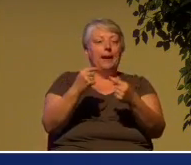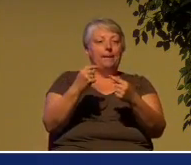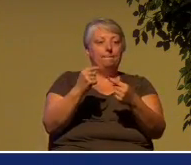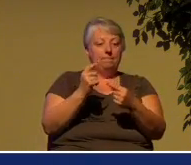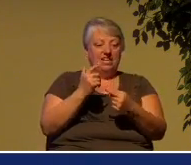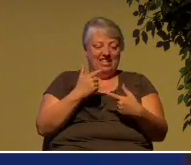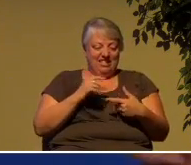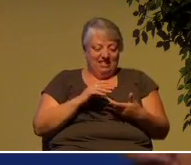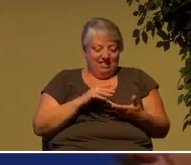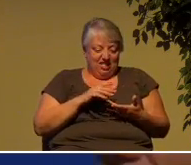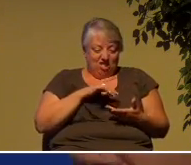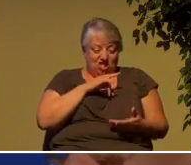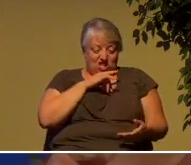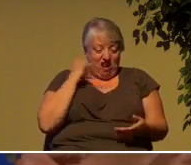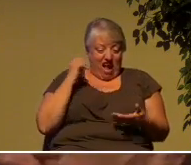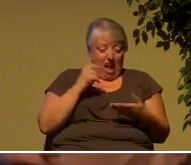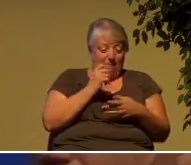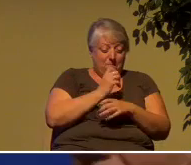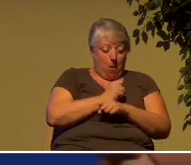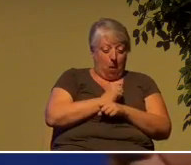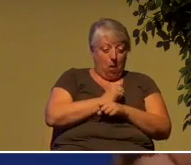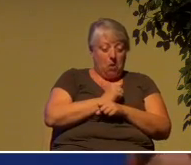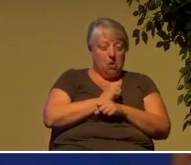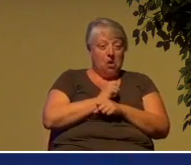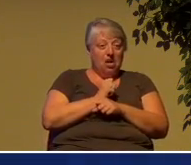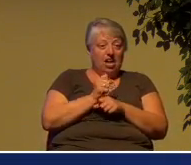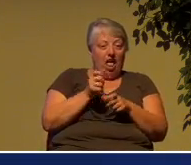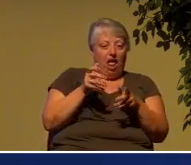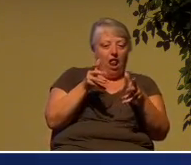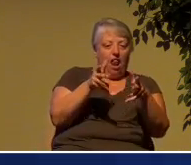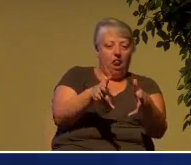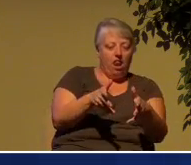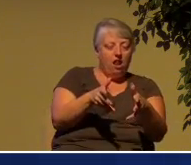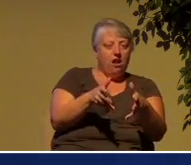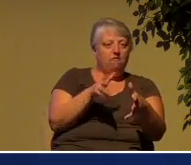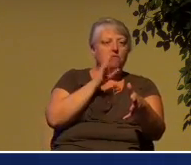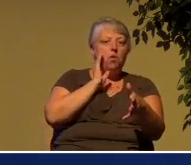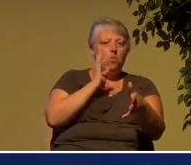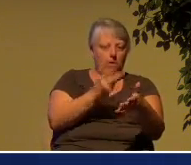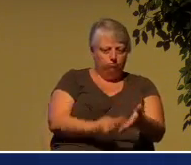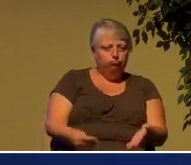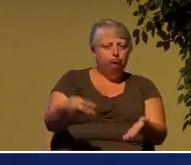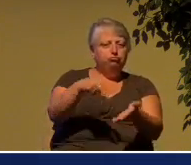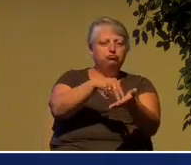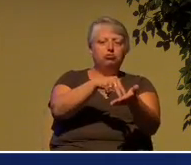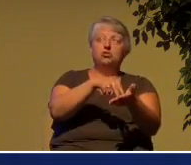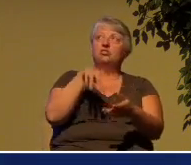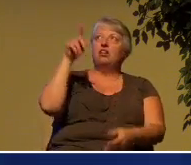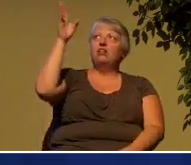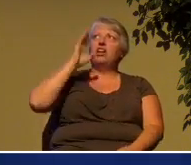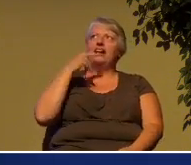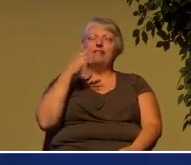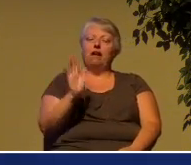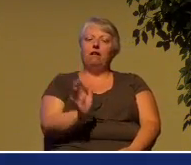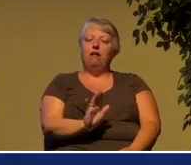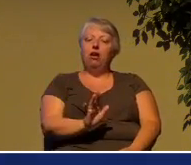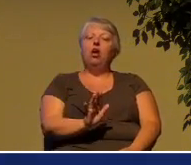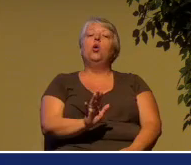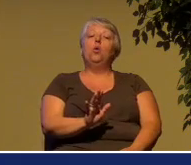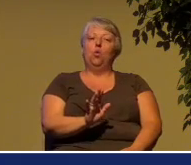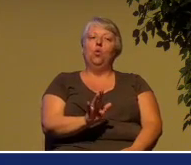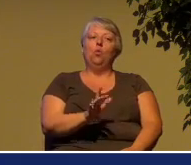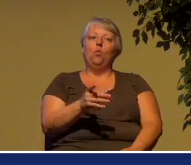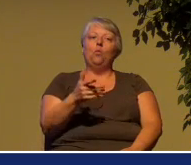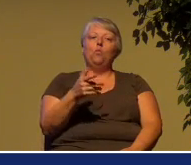no, I've got a deposit. I'm just not making idle promises. I am guaranteeing that this